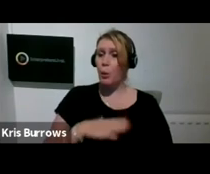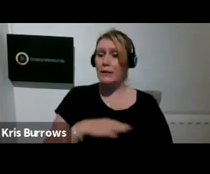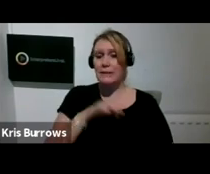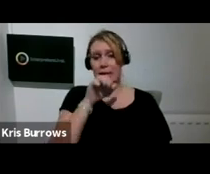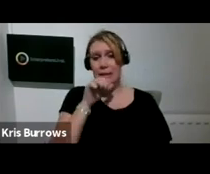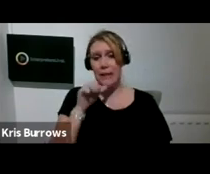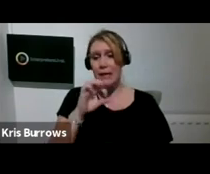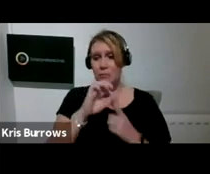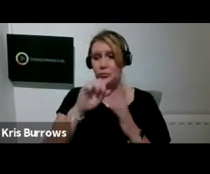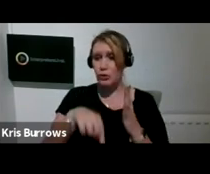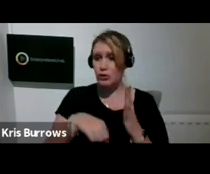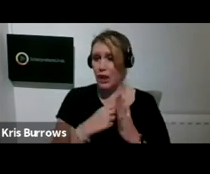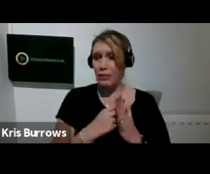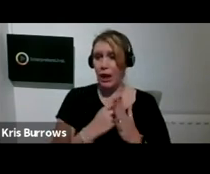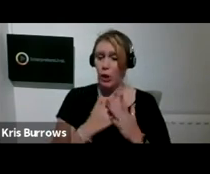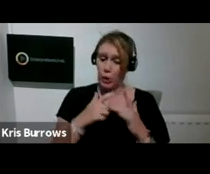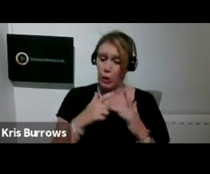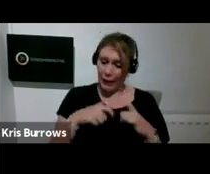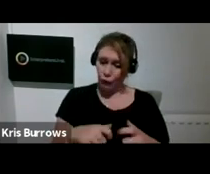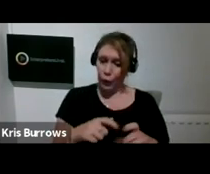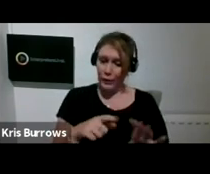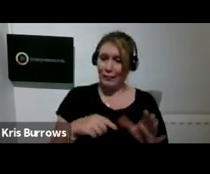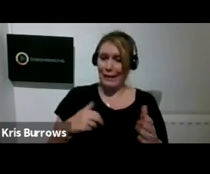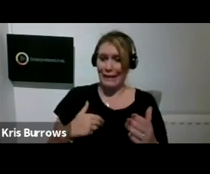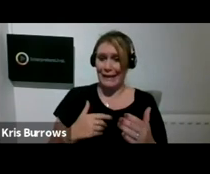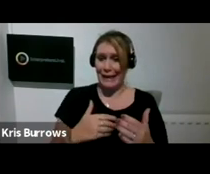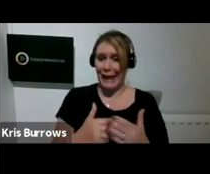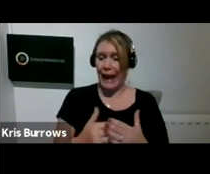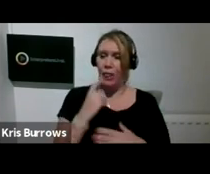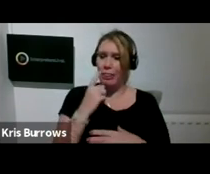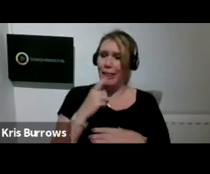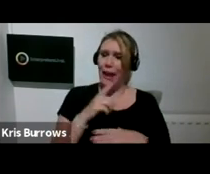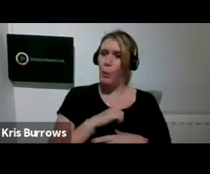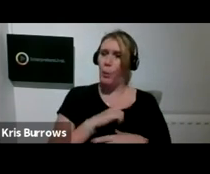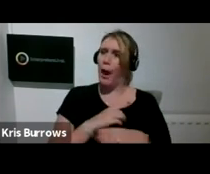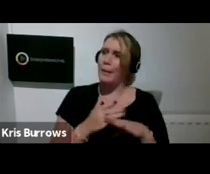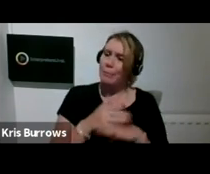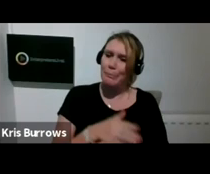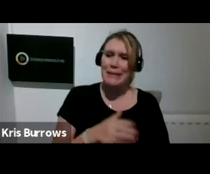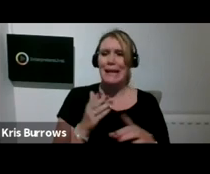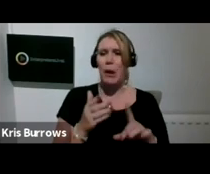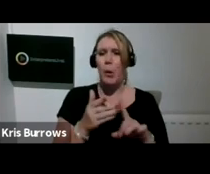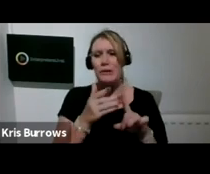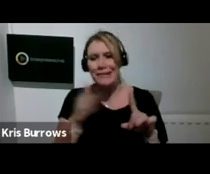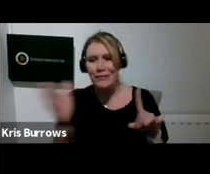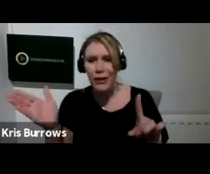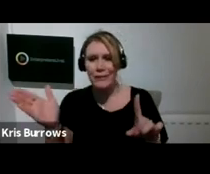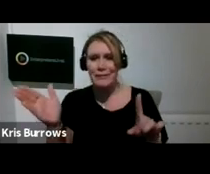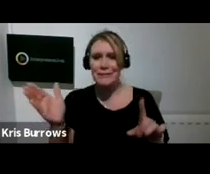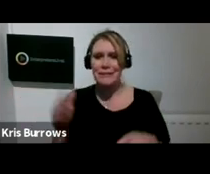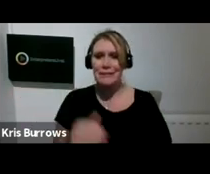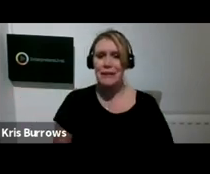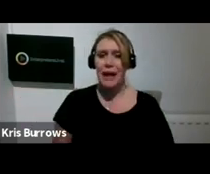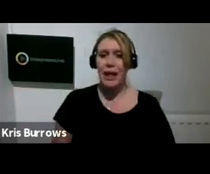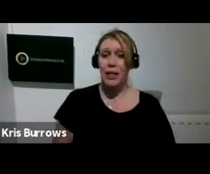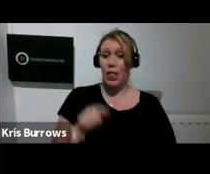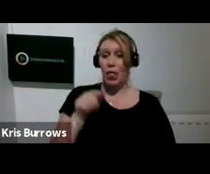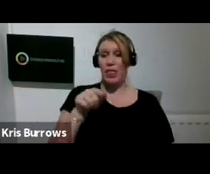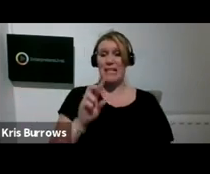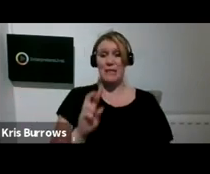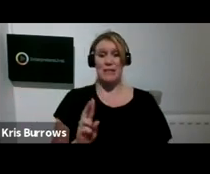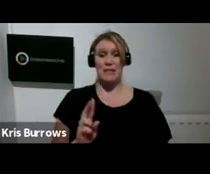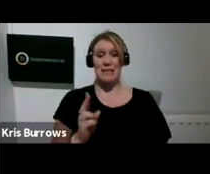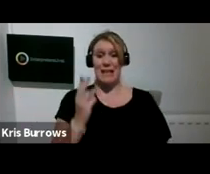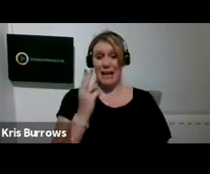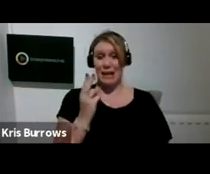do this year to keep myself busy, distracted, I think. And yeah, this was the second one, and this was in